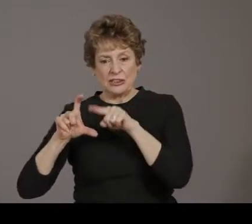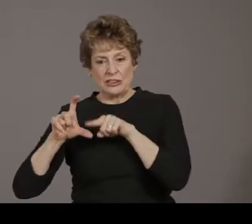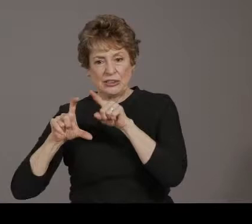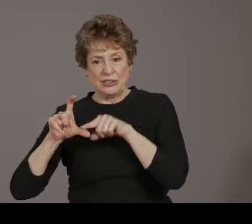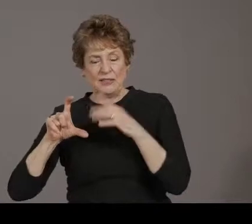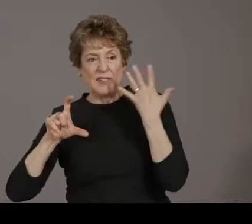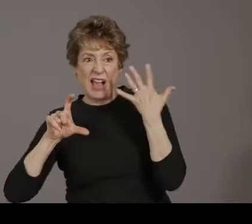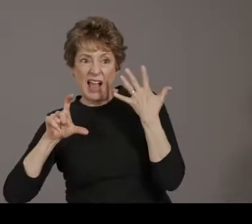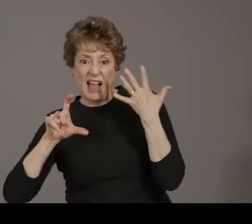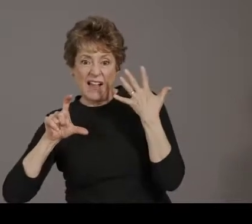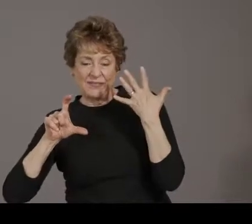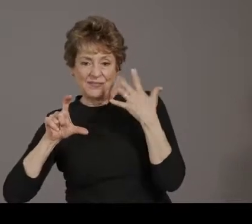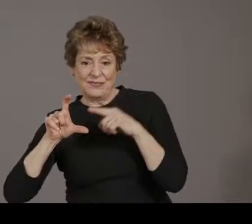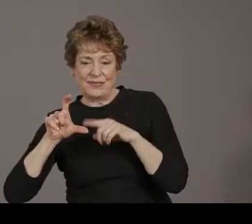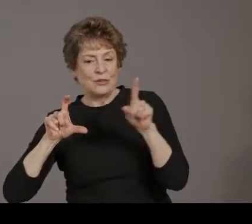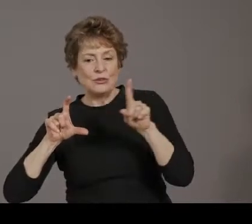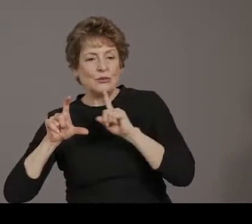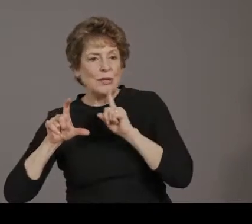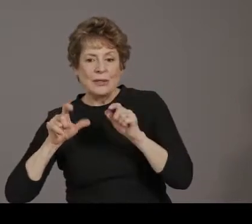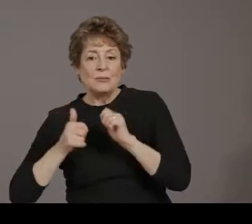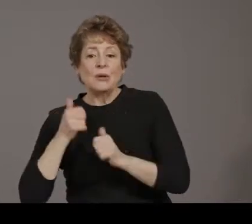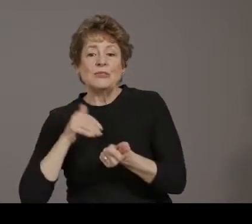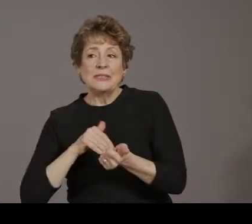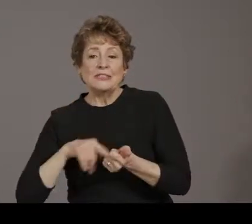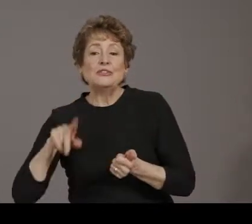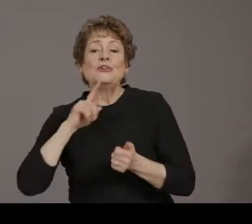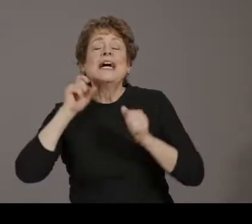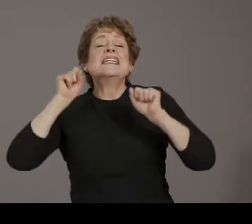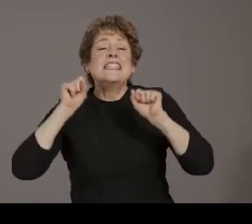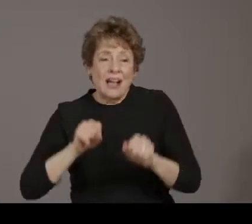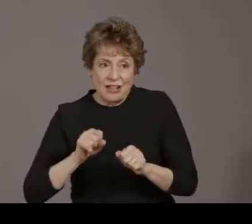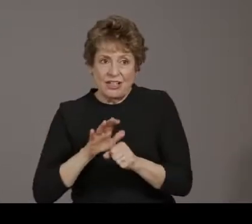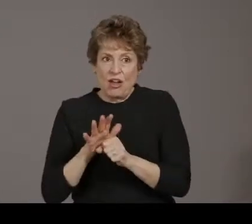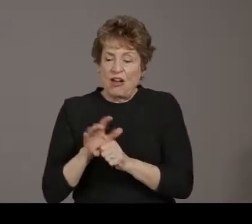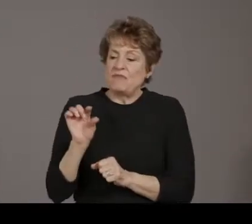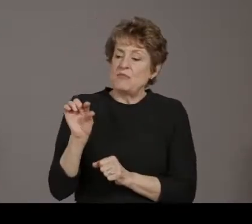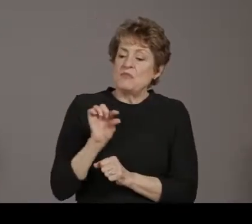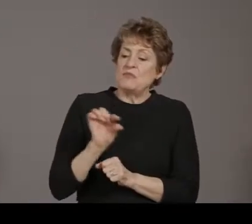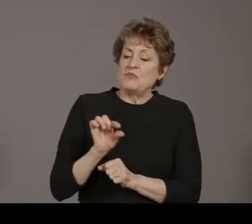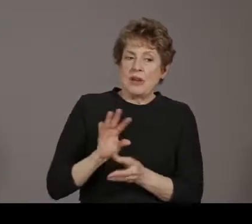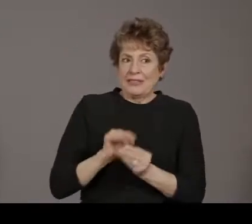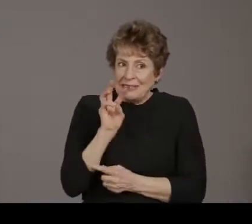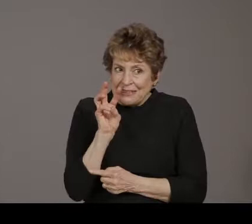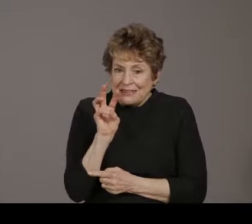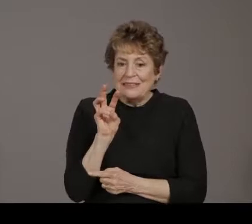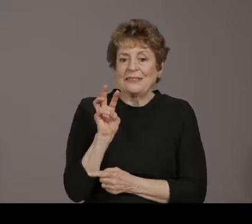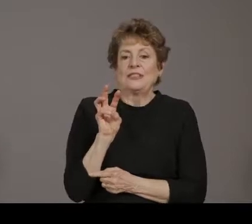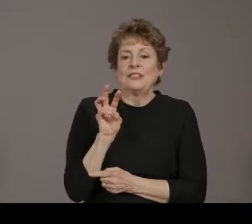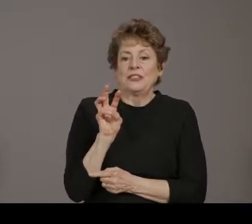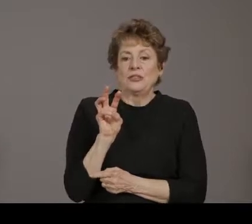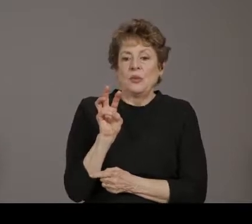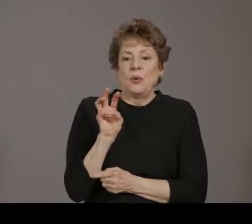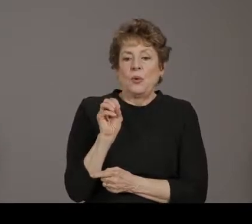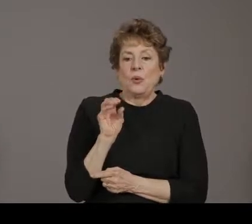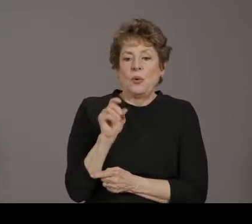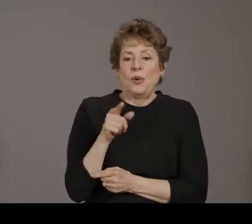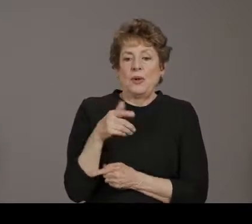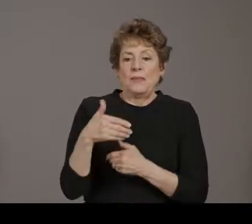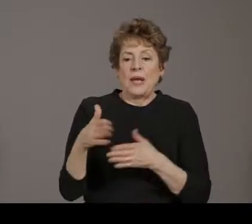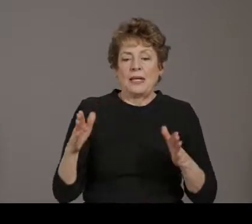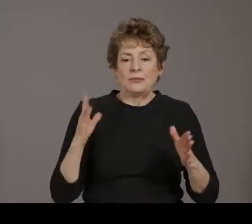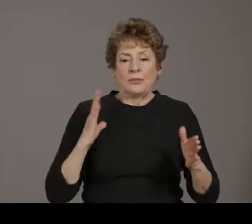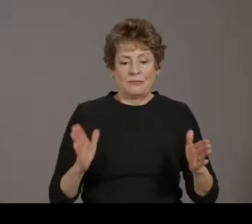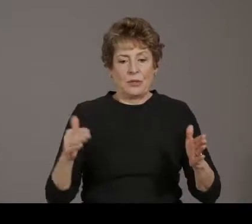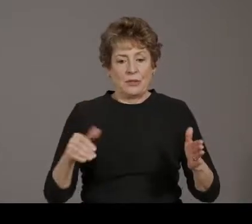would be six doses in a vial. So if a tray has it used to have 975 doses. Now there's a